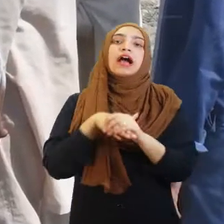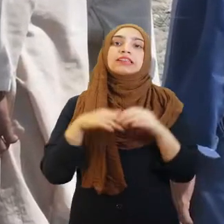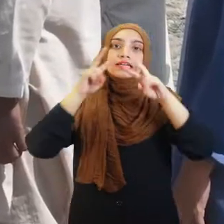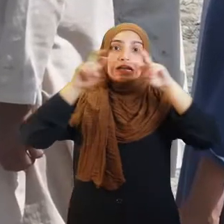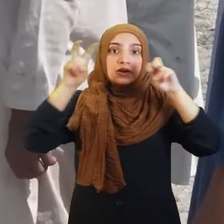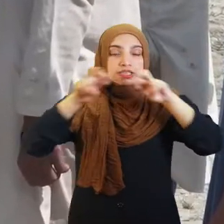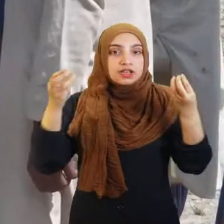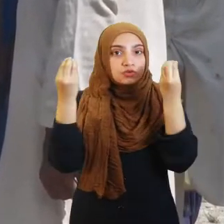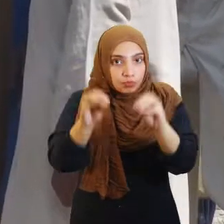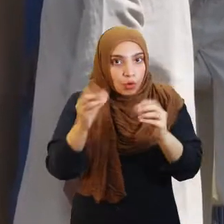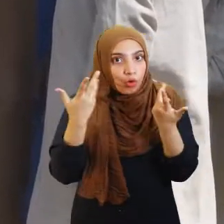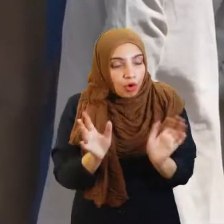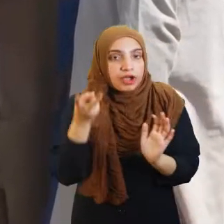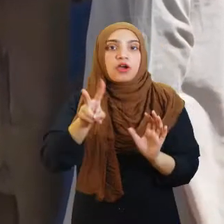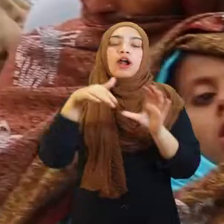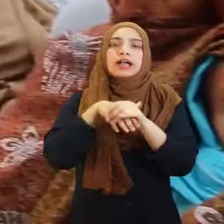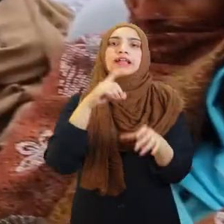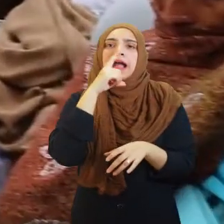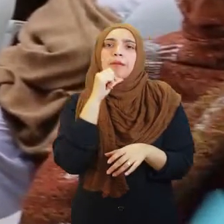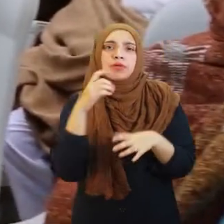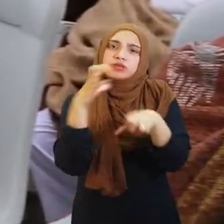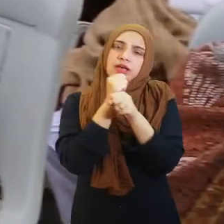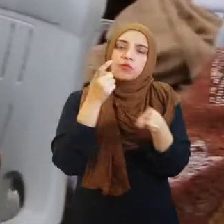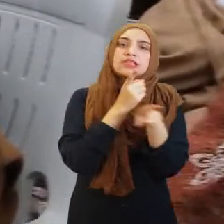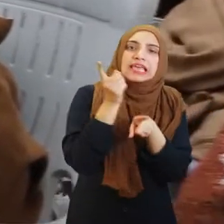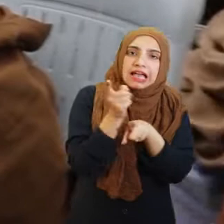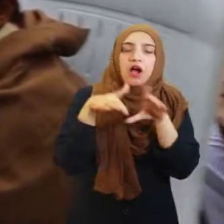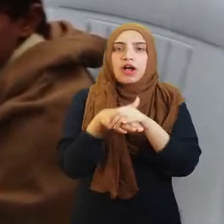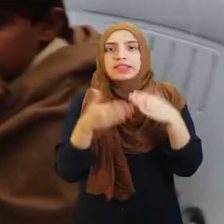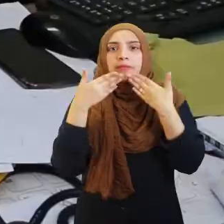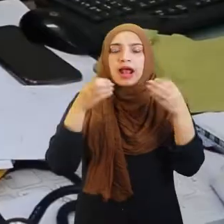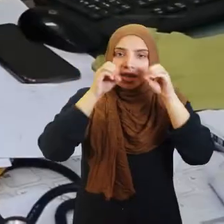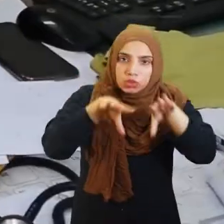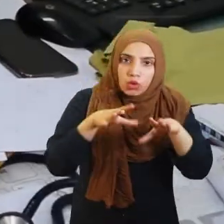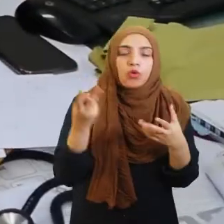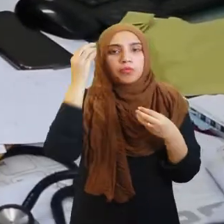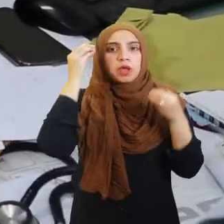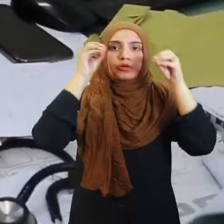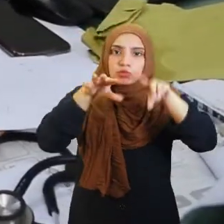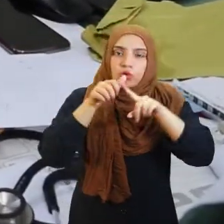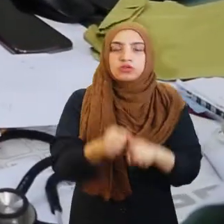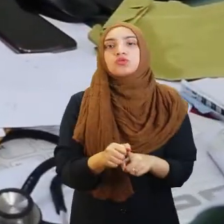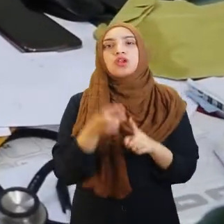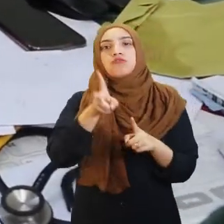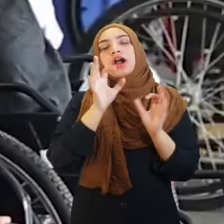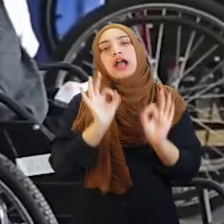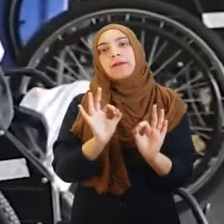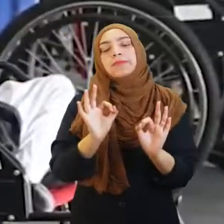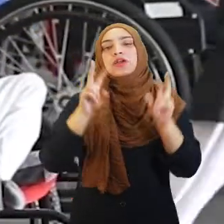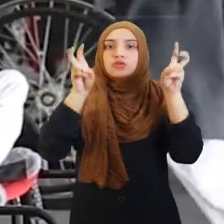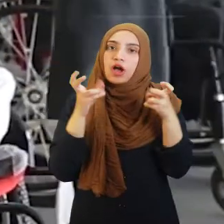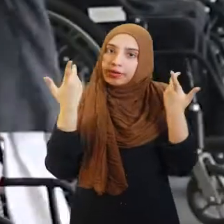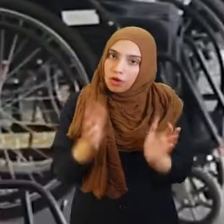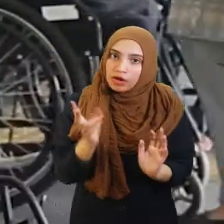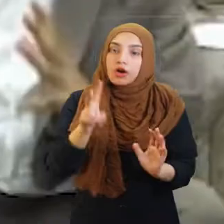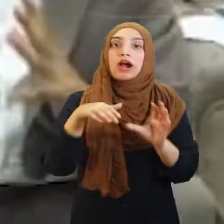extensive in-field research to aware the parents about disability needs and enrolling children with disabilities. A